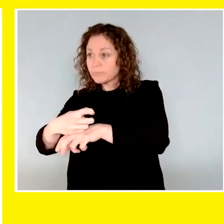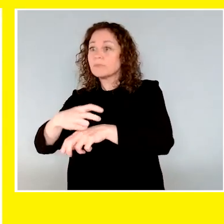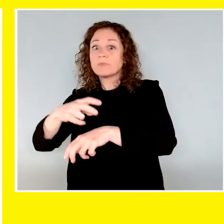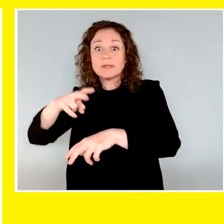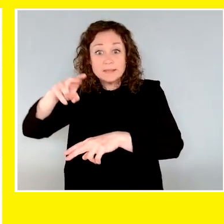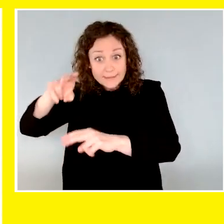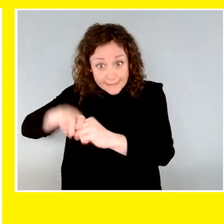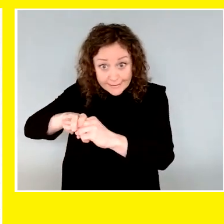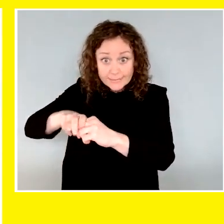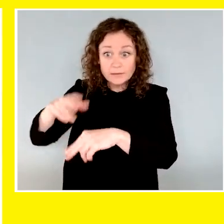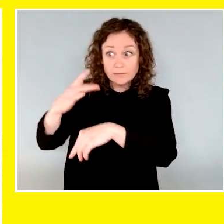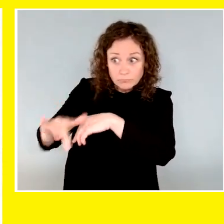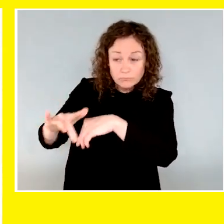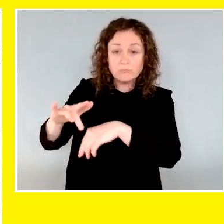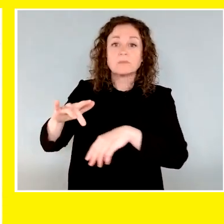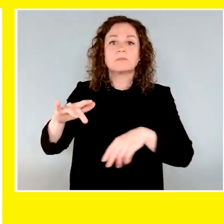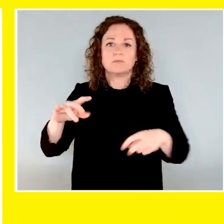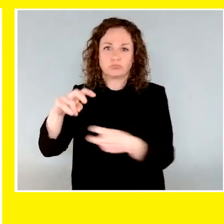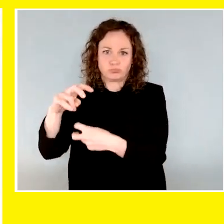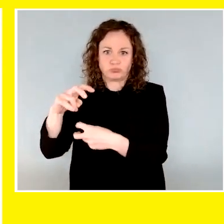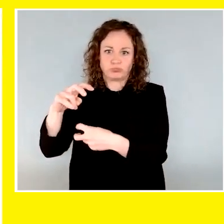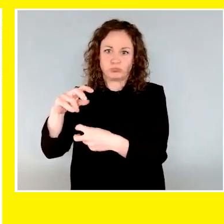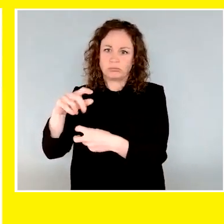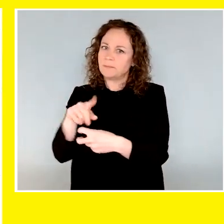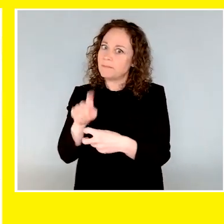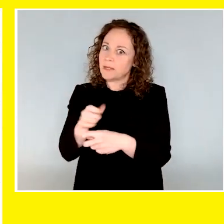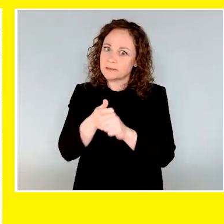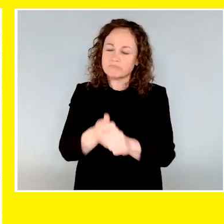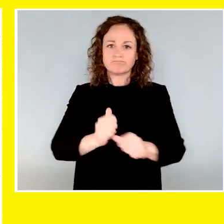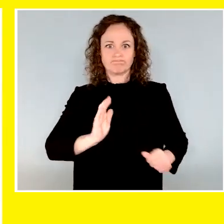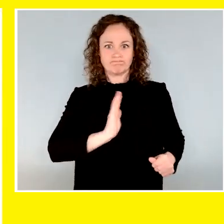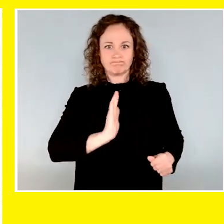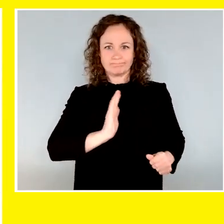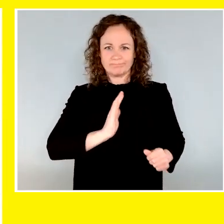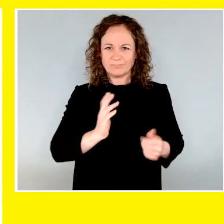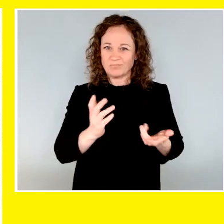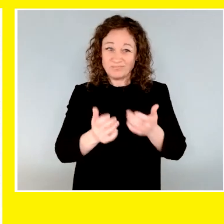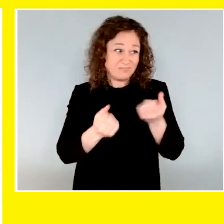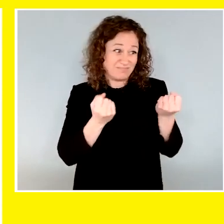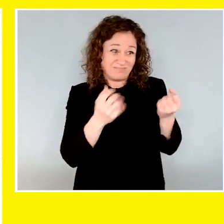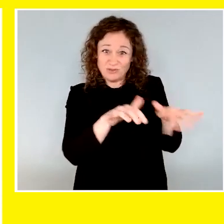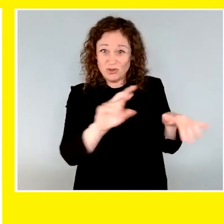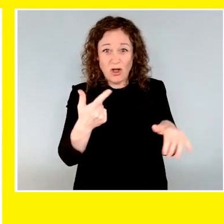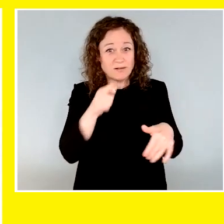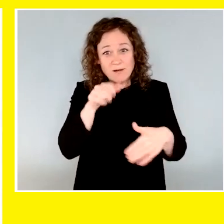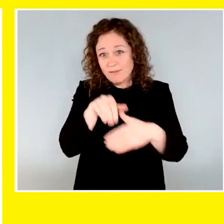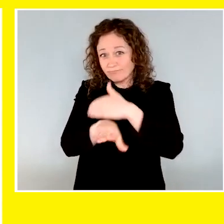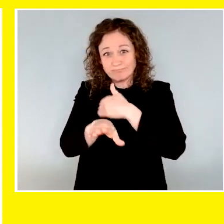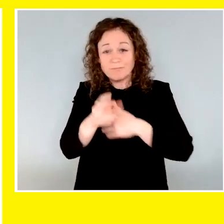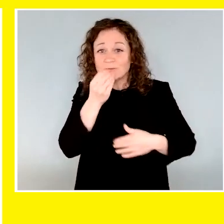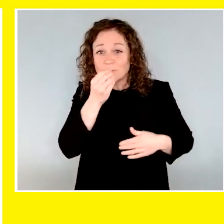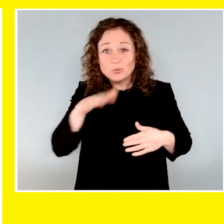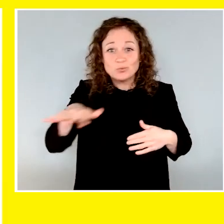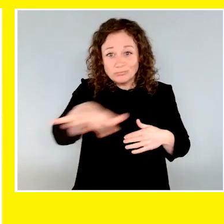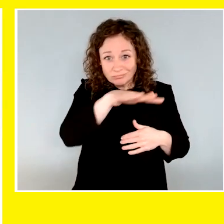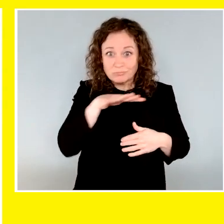as these dogs have special privilege to be in public spaces like this where ordinary dogs would not be allowed. Now we're back